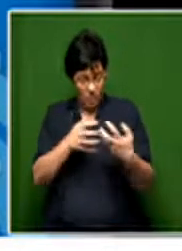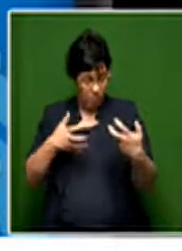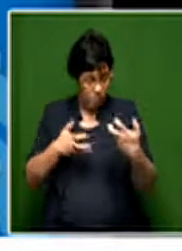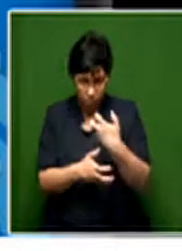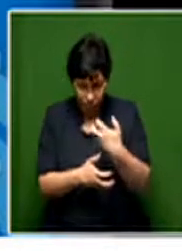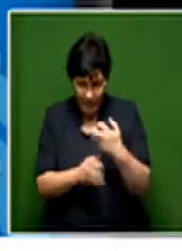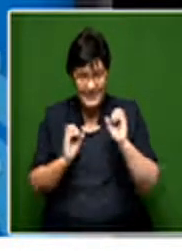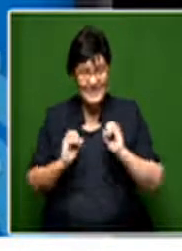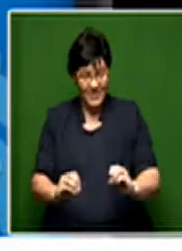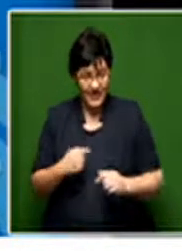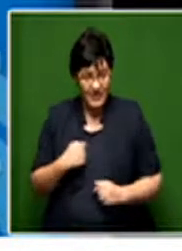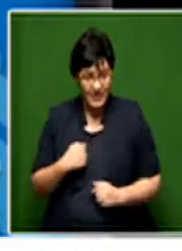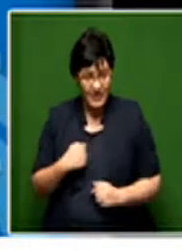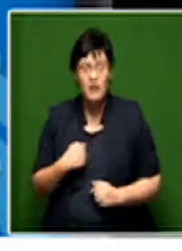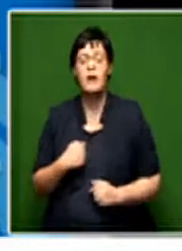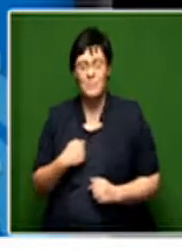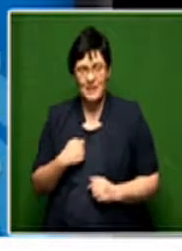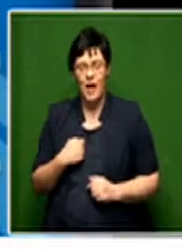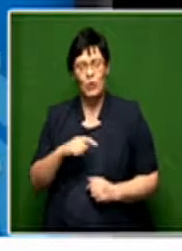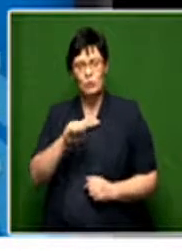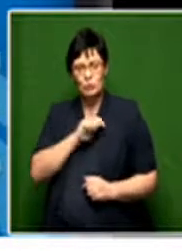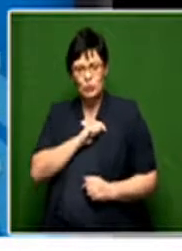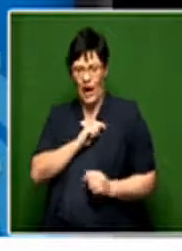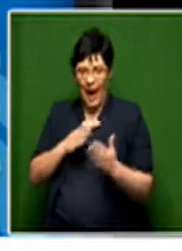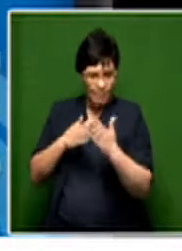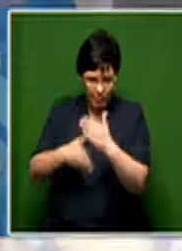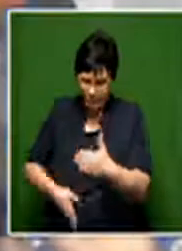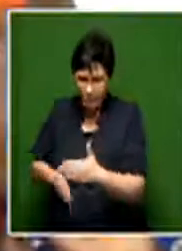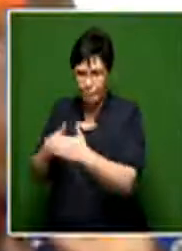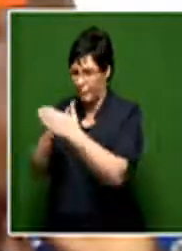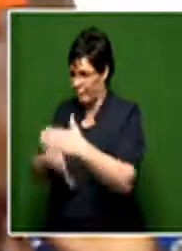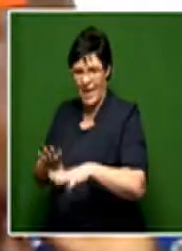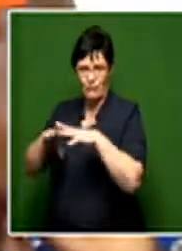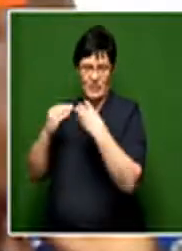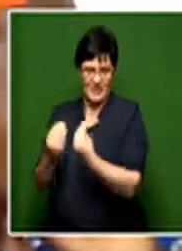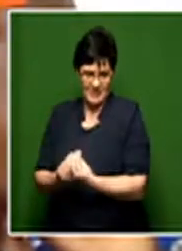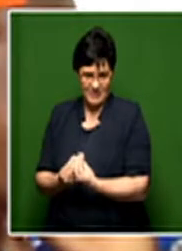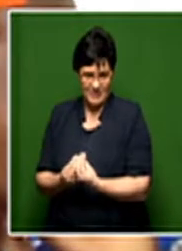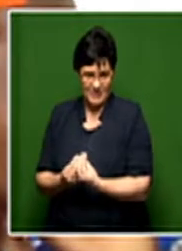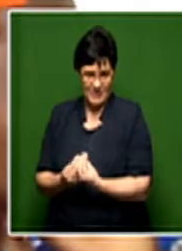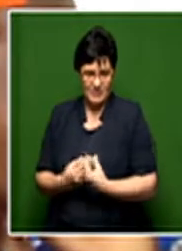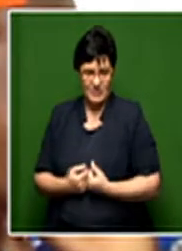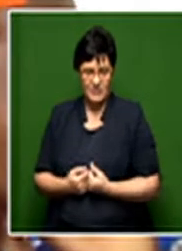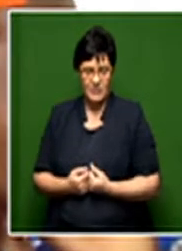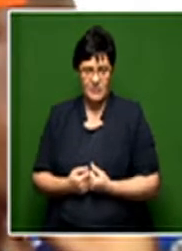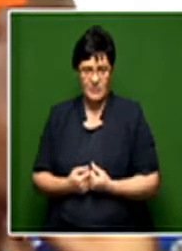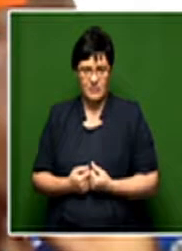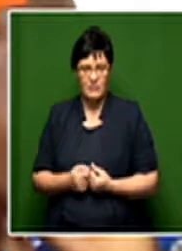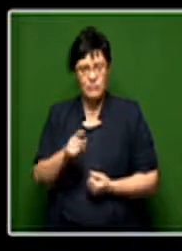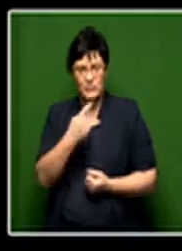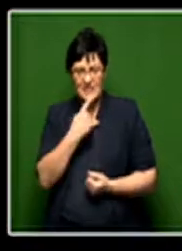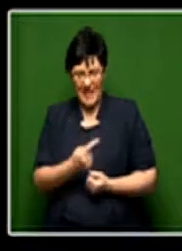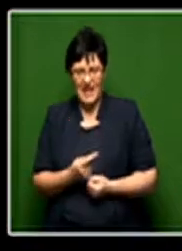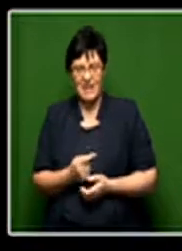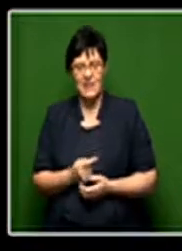everything becomes literally inaccessible to them. You said it